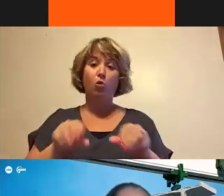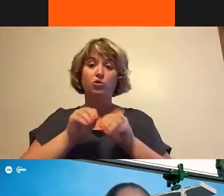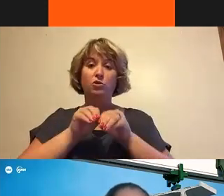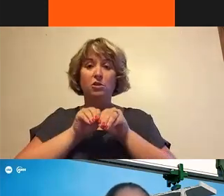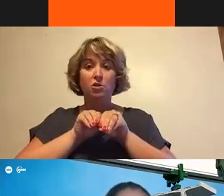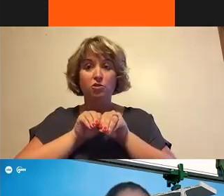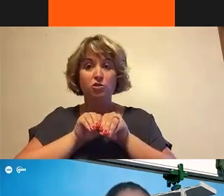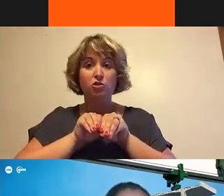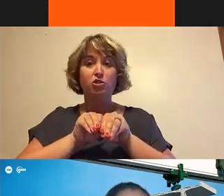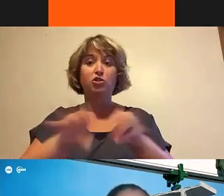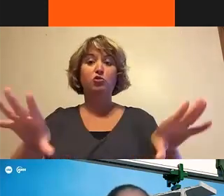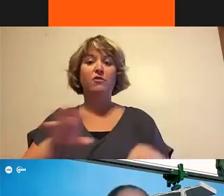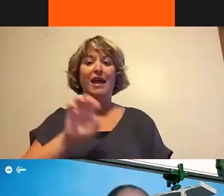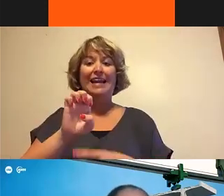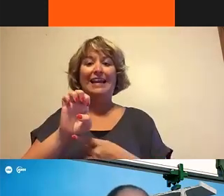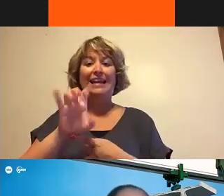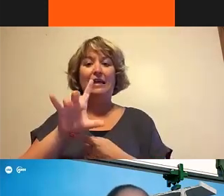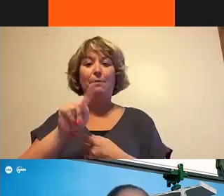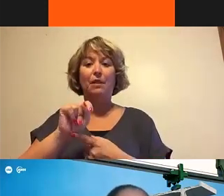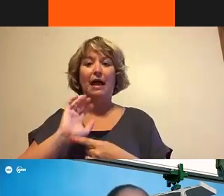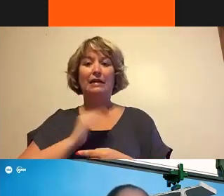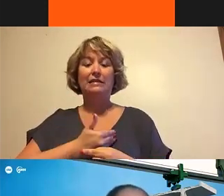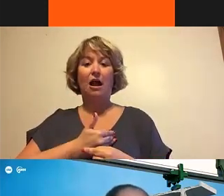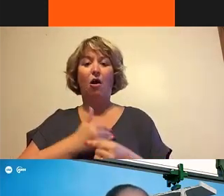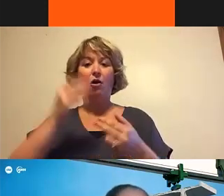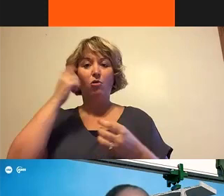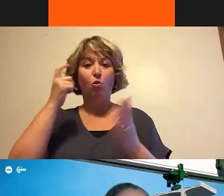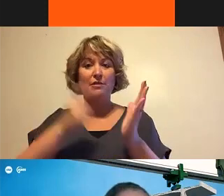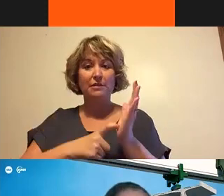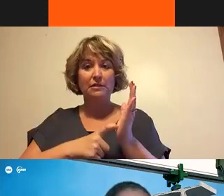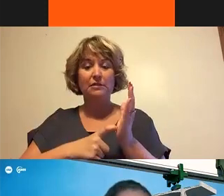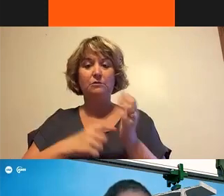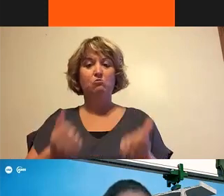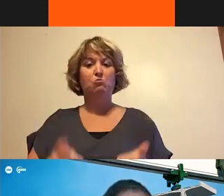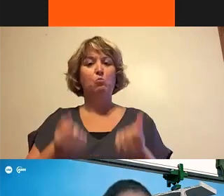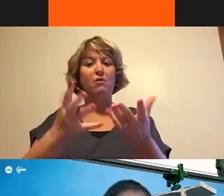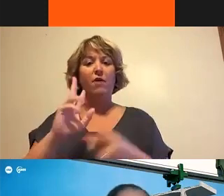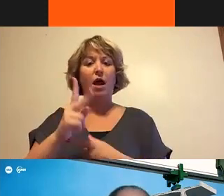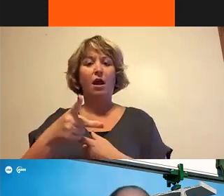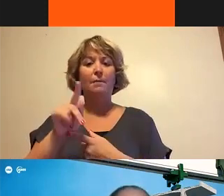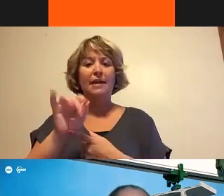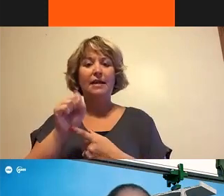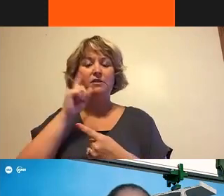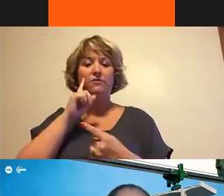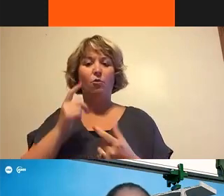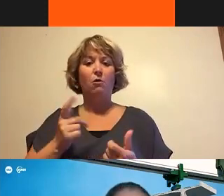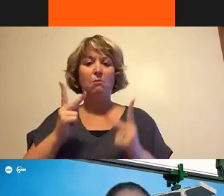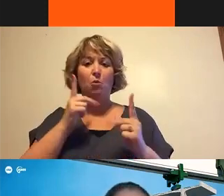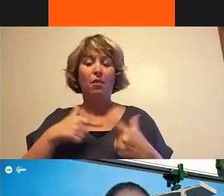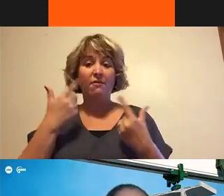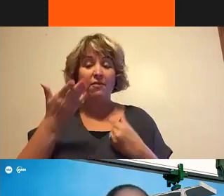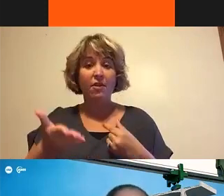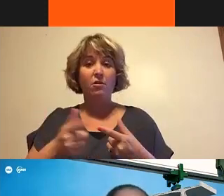construction activity notices. We will provide construction project updates for residents, service alerts for